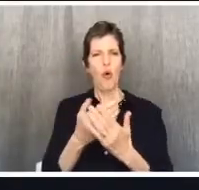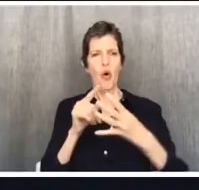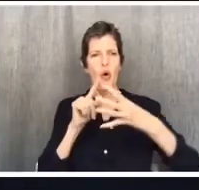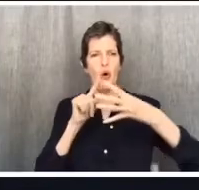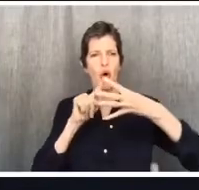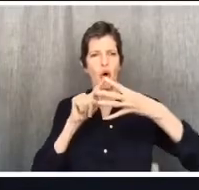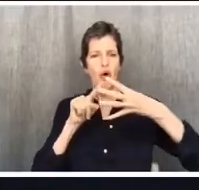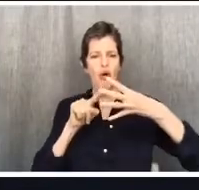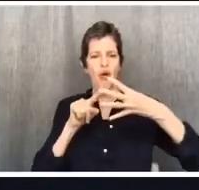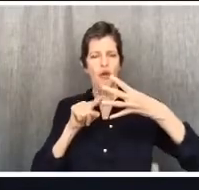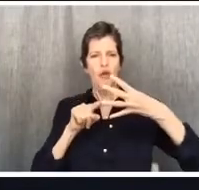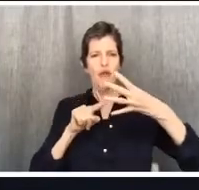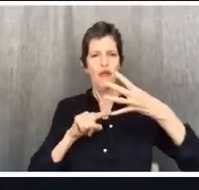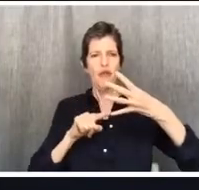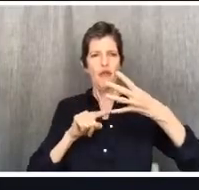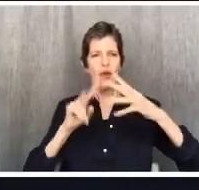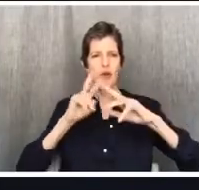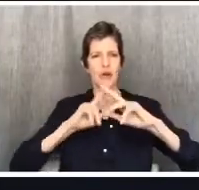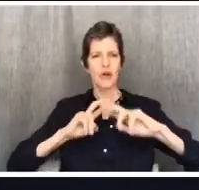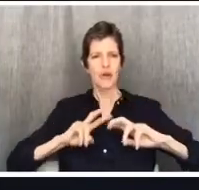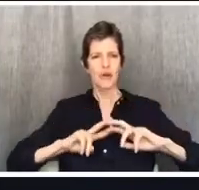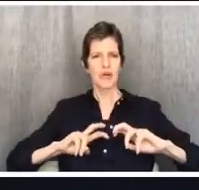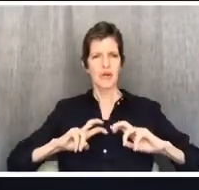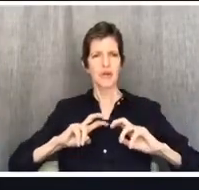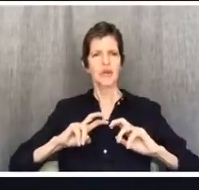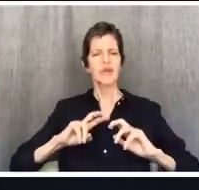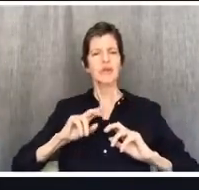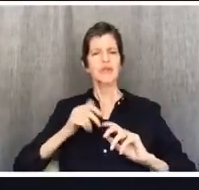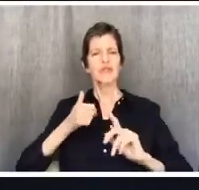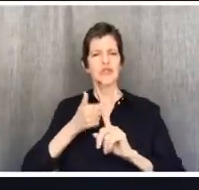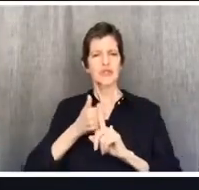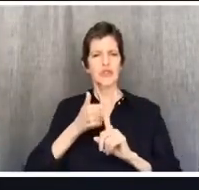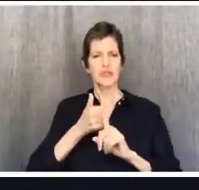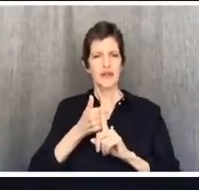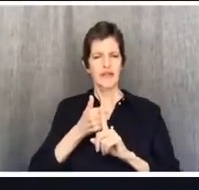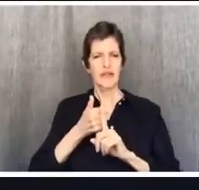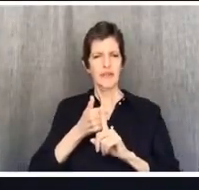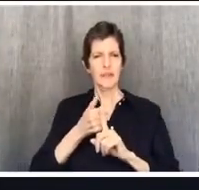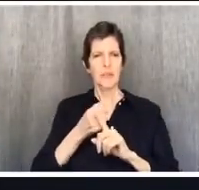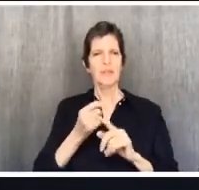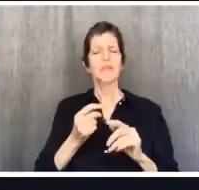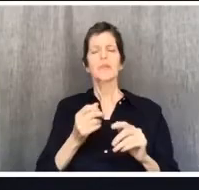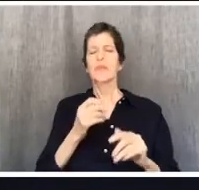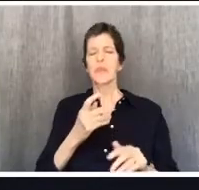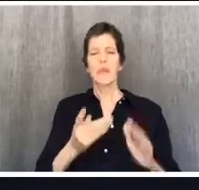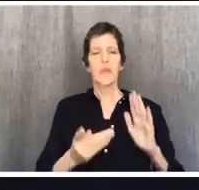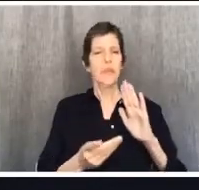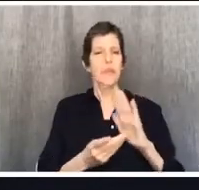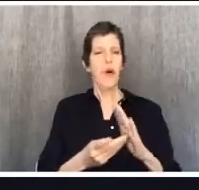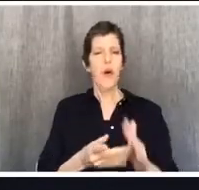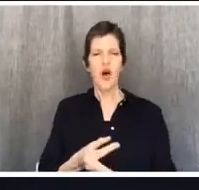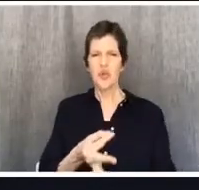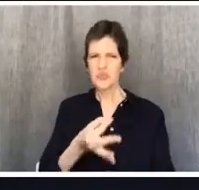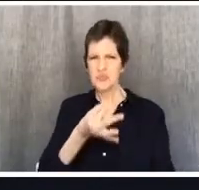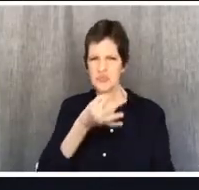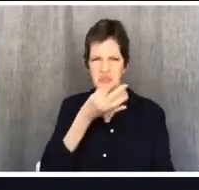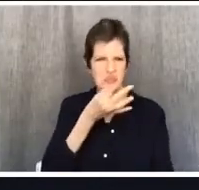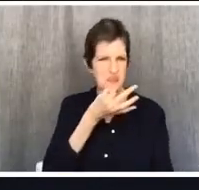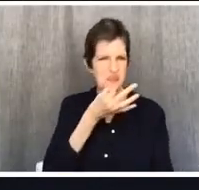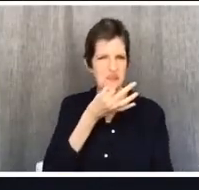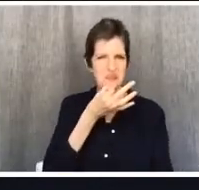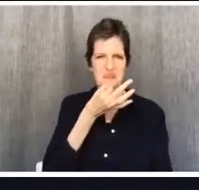marketplace or it's on a, on a plate and it's really specific and it's an everyday thing. And then he works his way all the way to Jesus. And he says, listen,